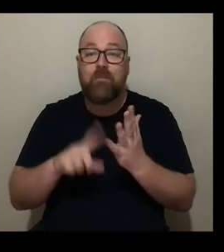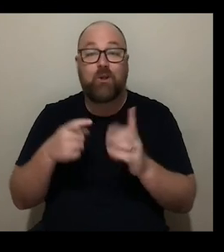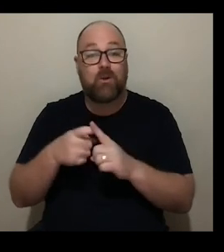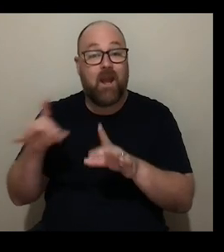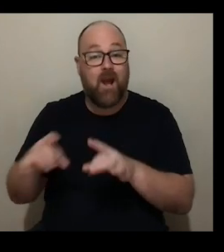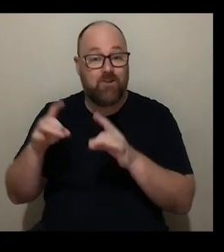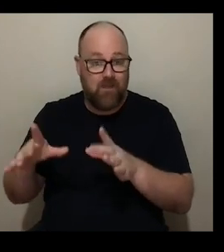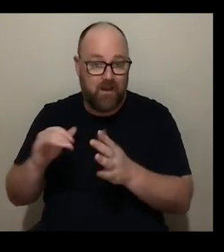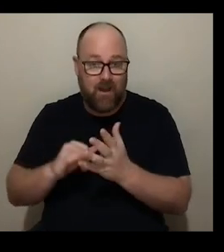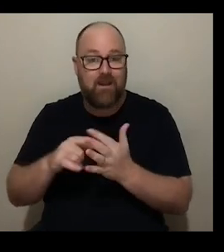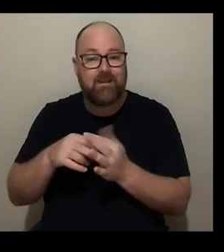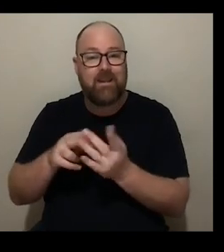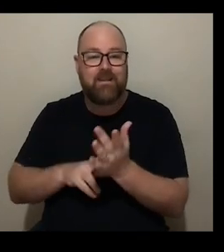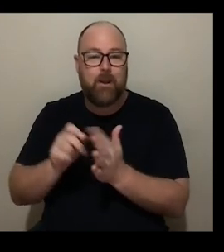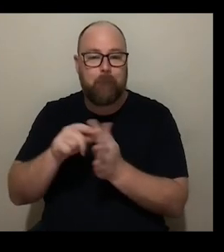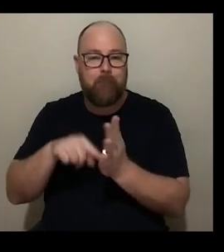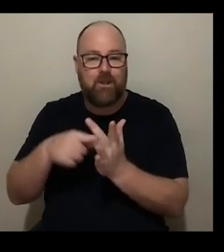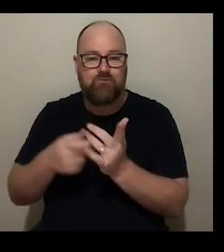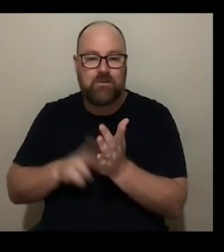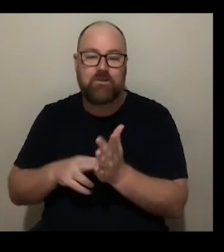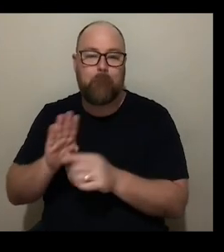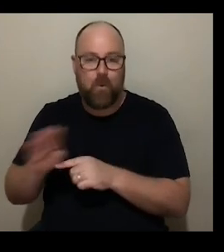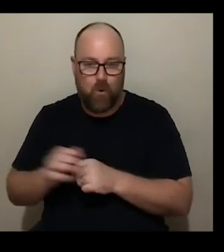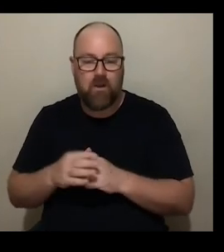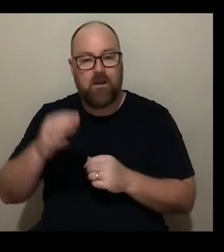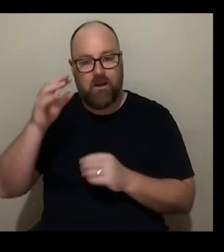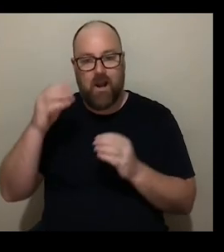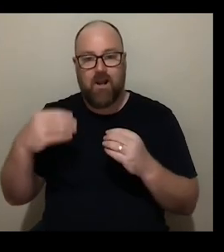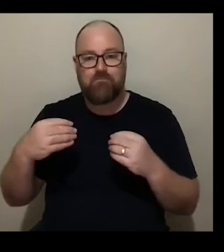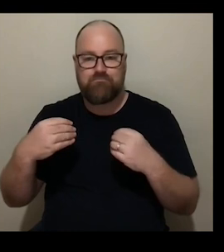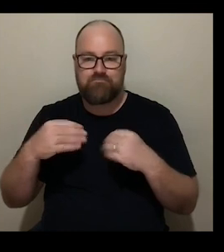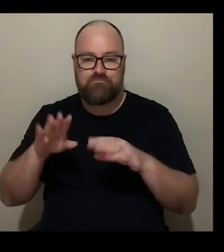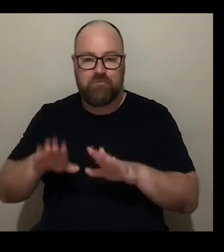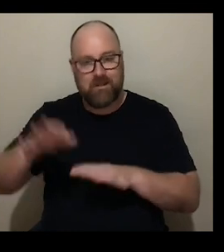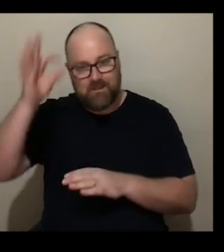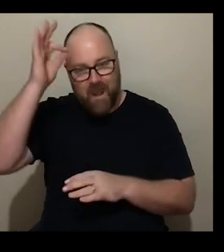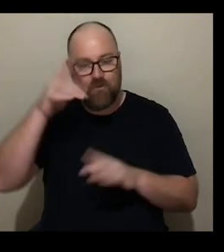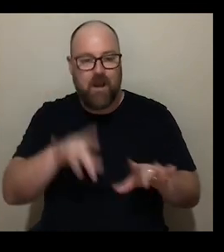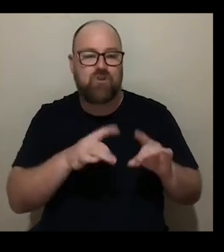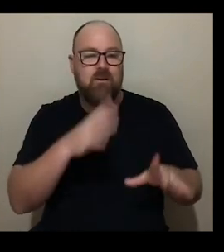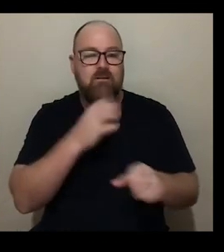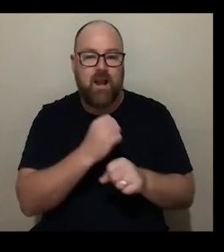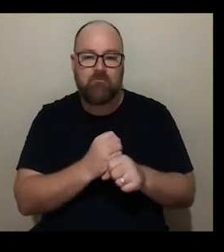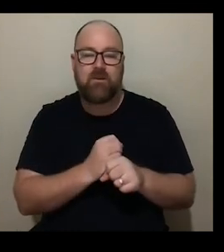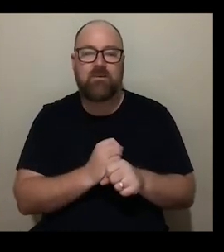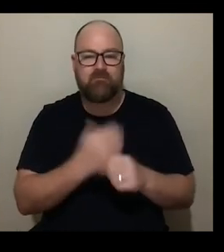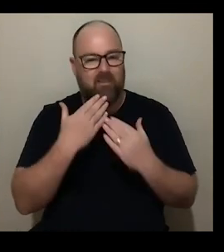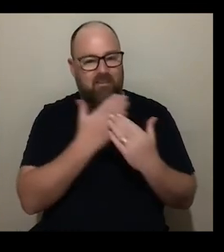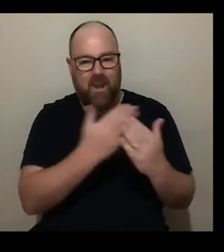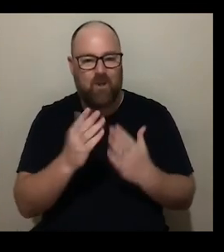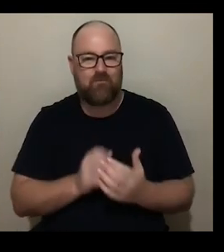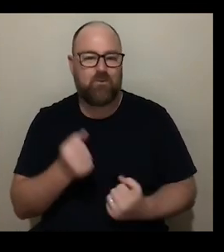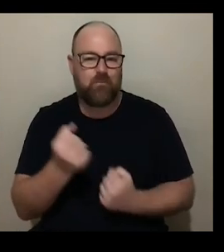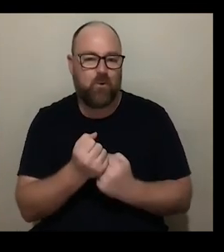australia season patrons board the british council and the australian government as part of the uk australia season